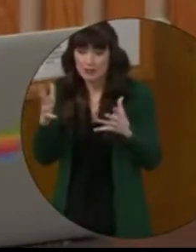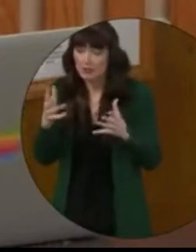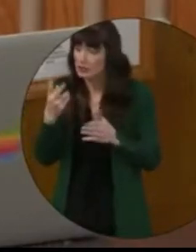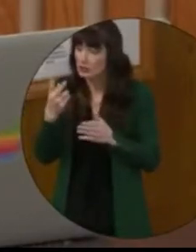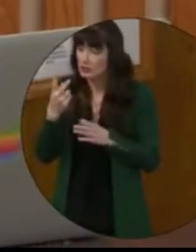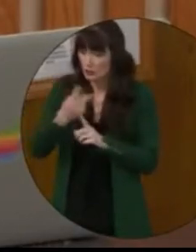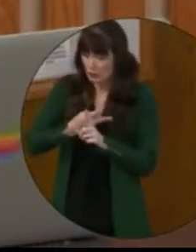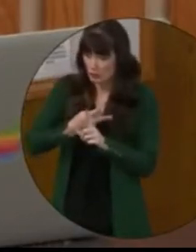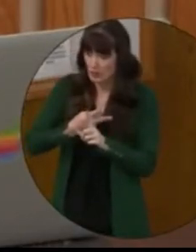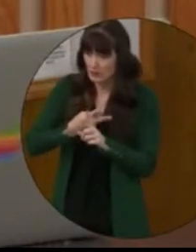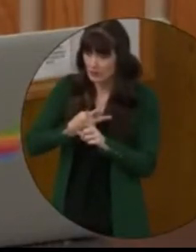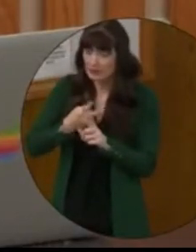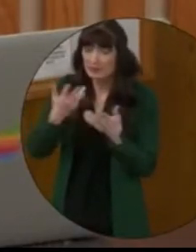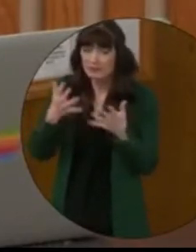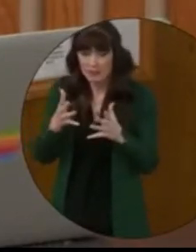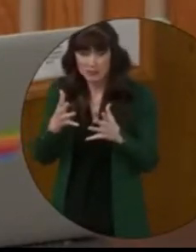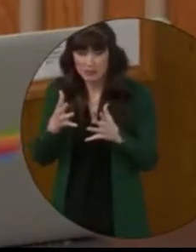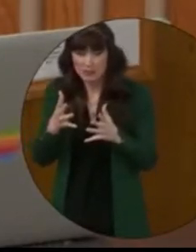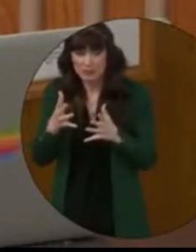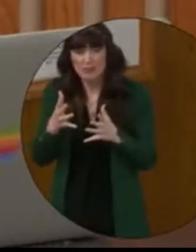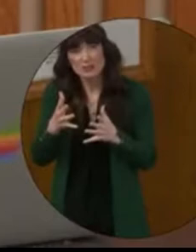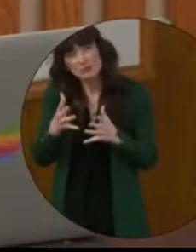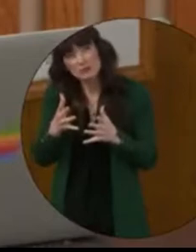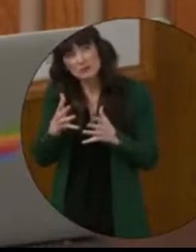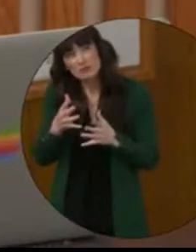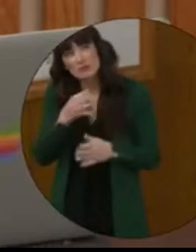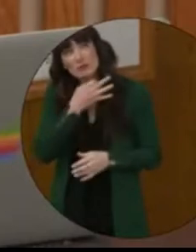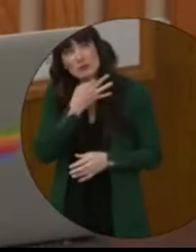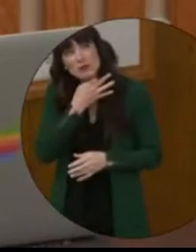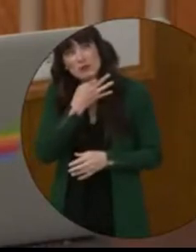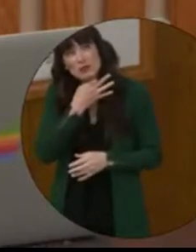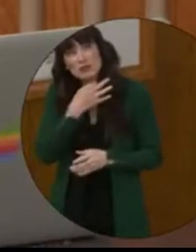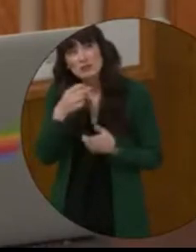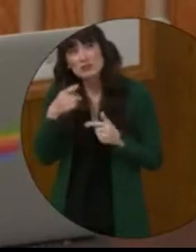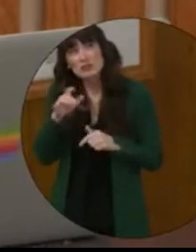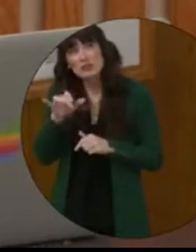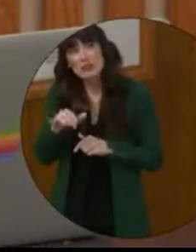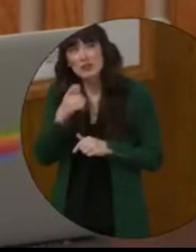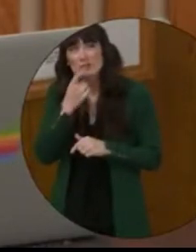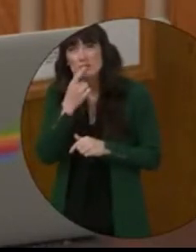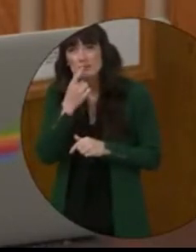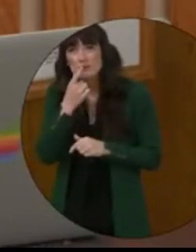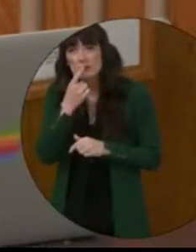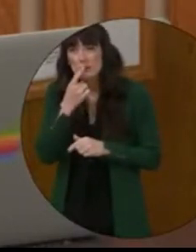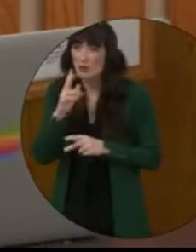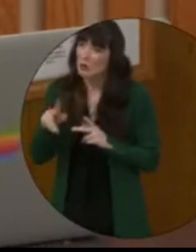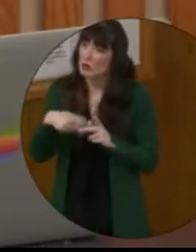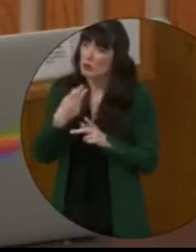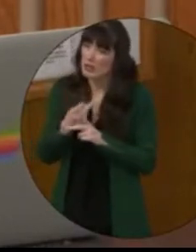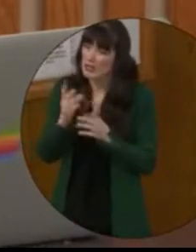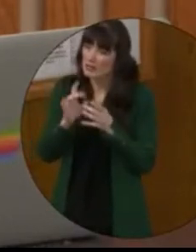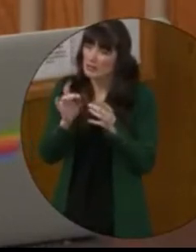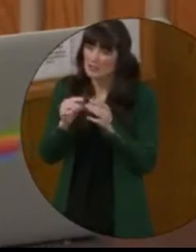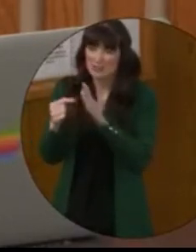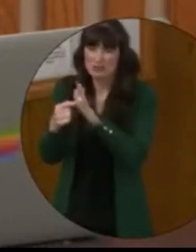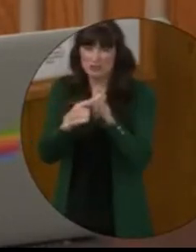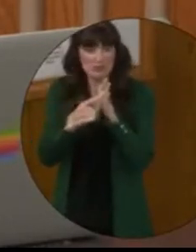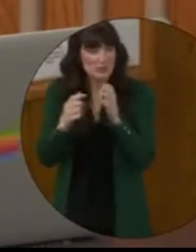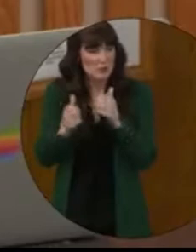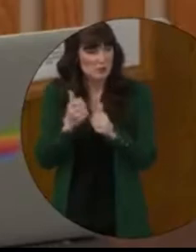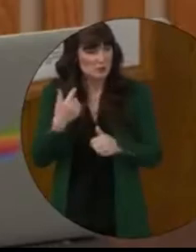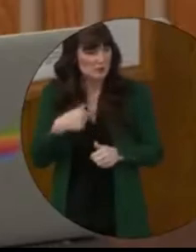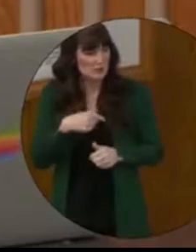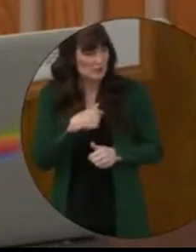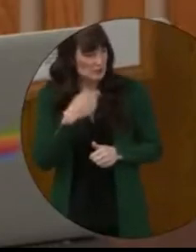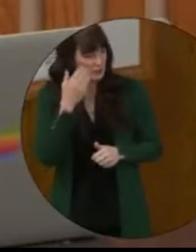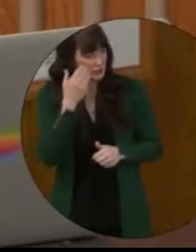position ends soon. But I wondered, at that time anyways, what kind of message that would send if a majority of us knew